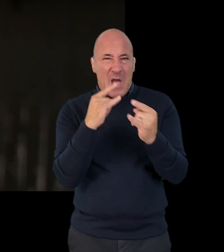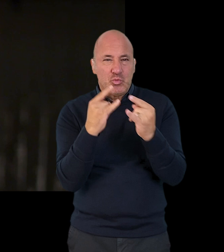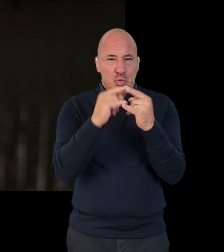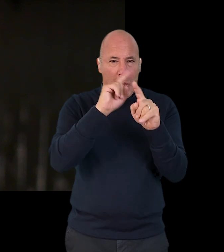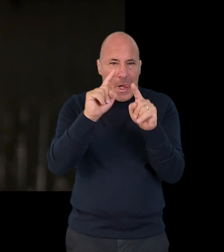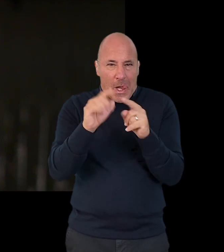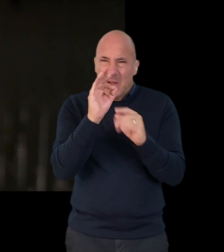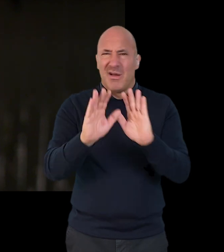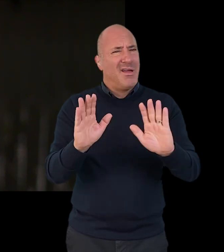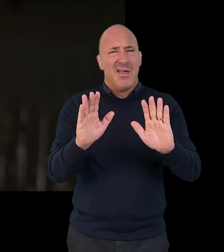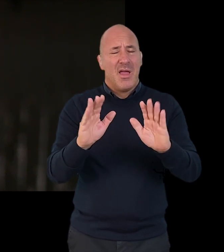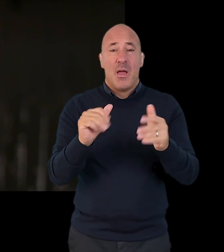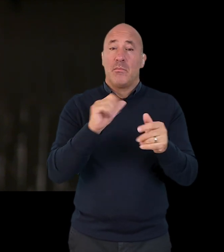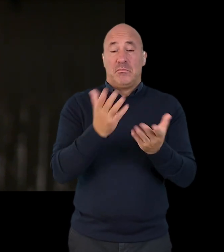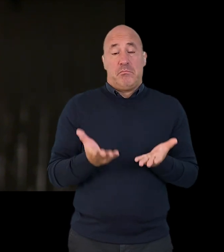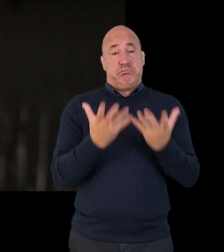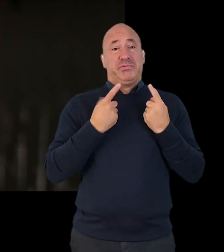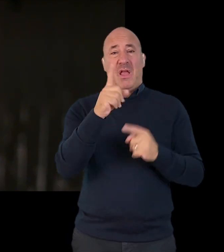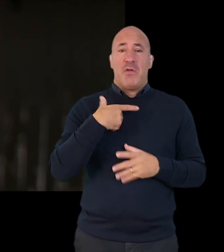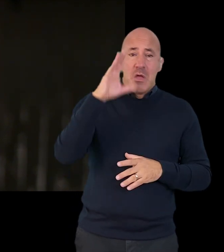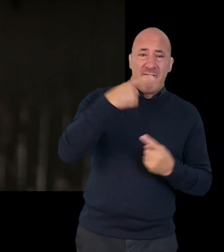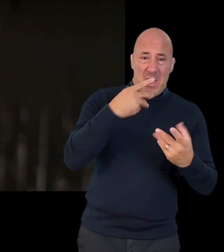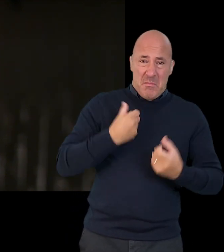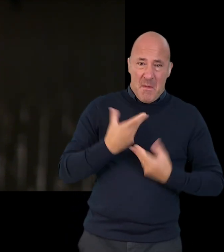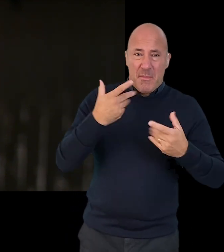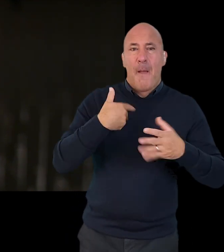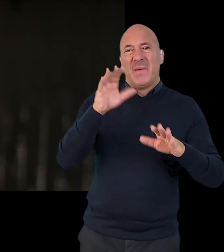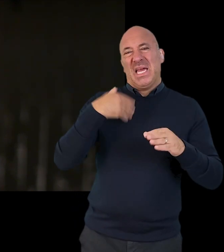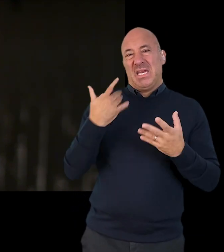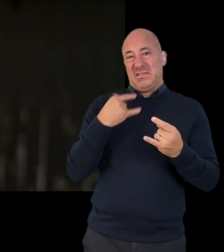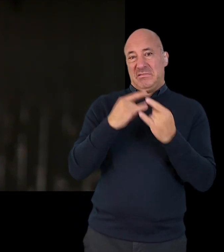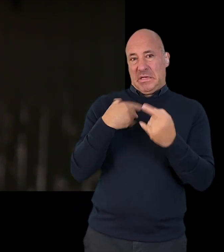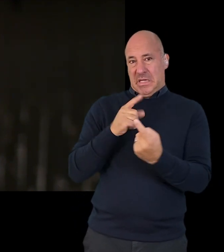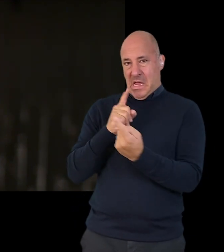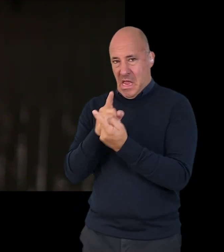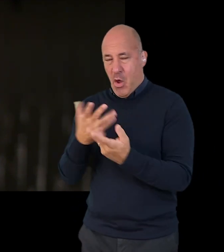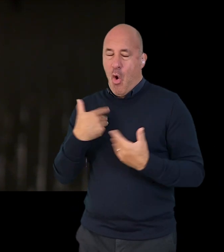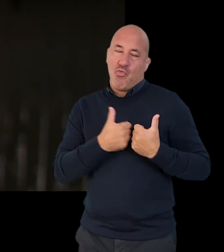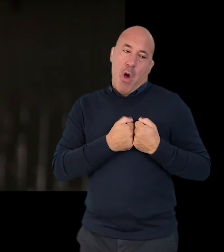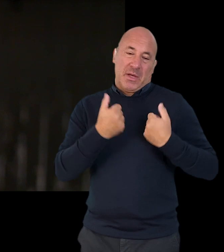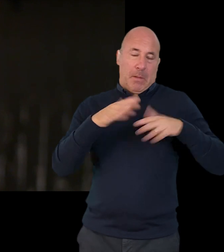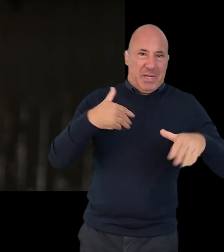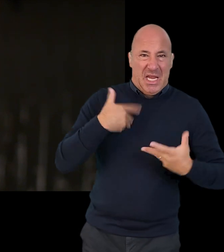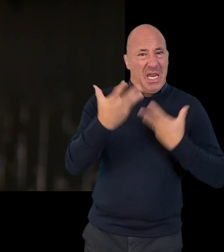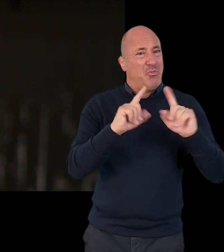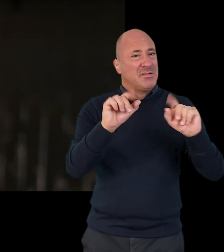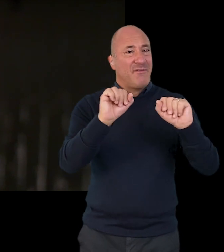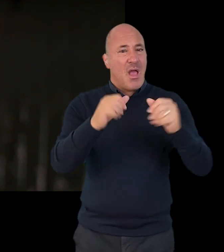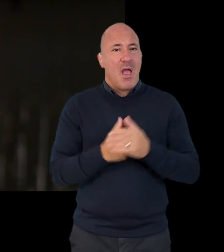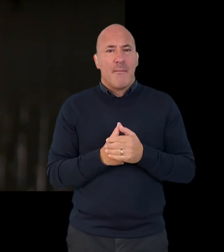But it's up to you to volunteer information about whether for example you had a sexual encounter or romantic experience. But the home office